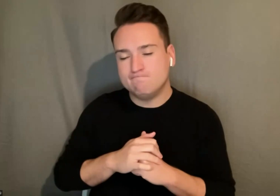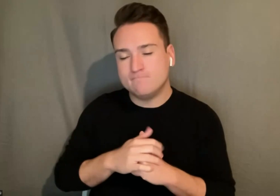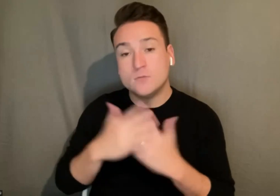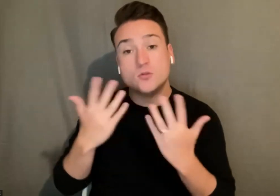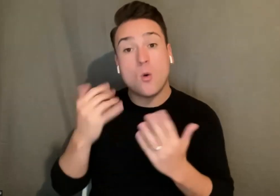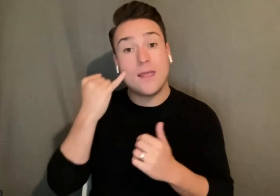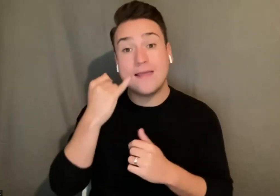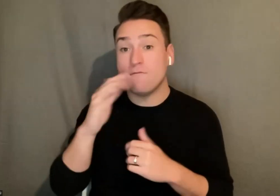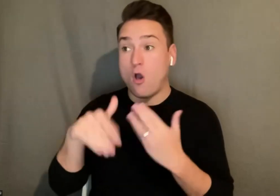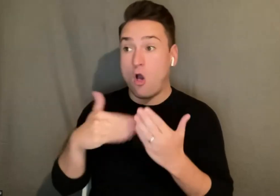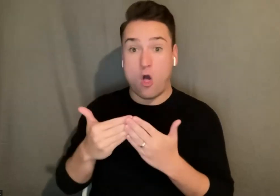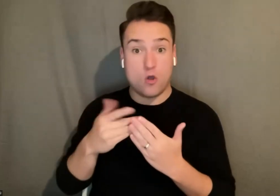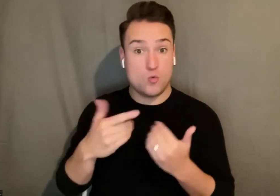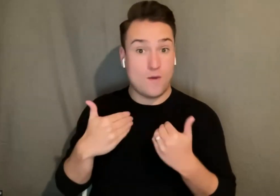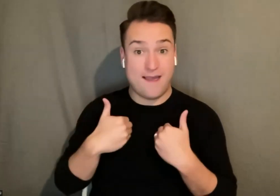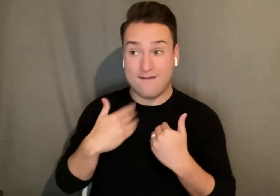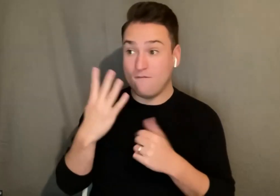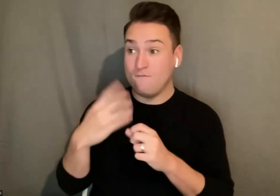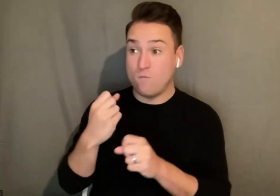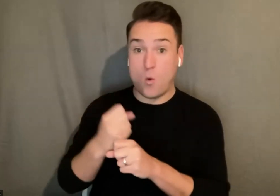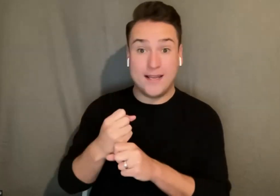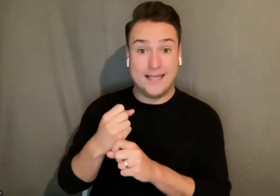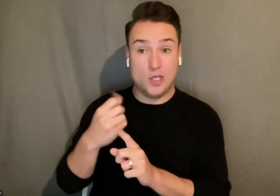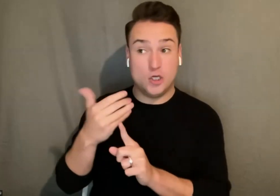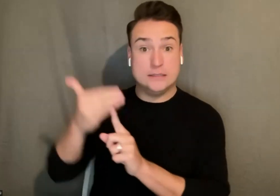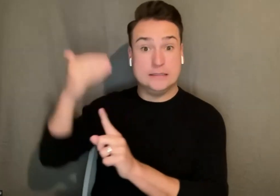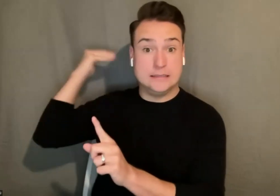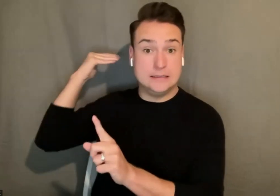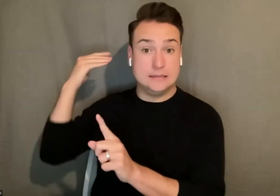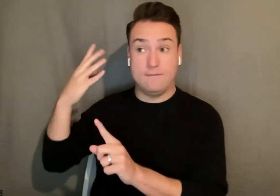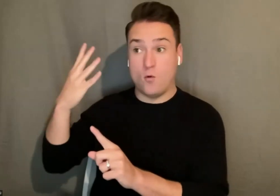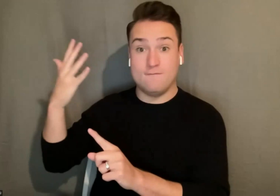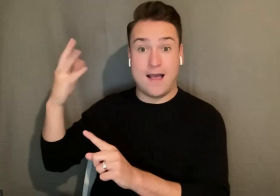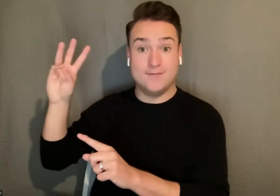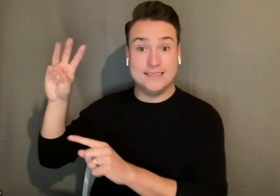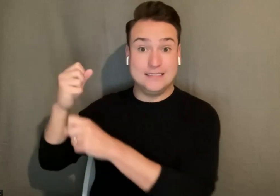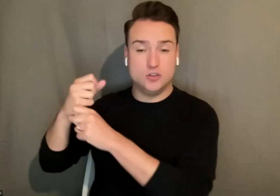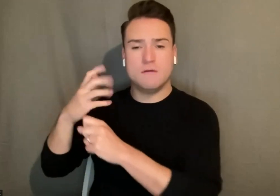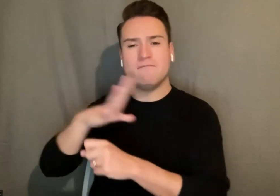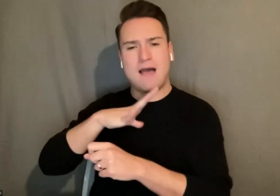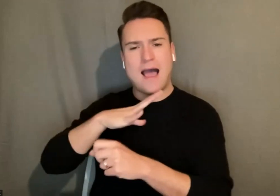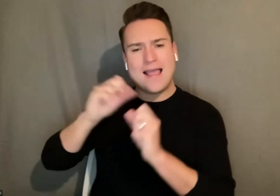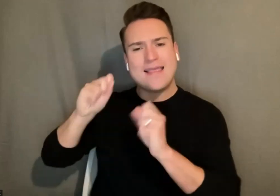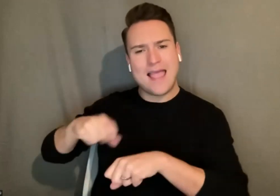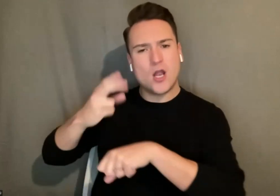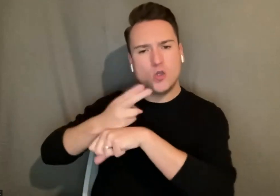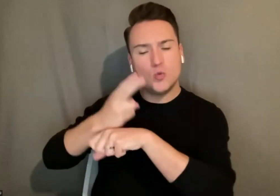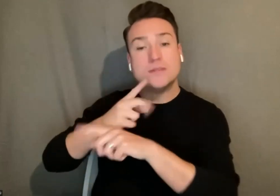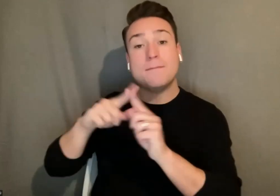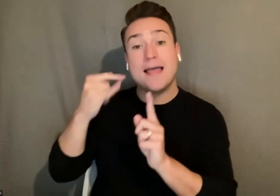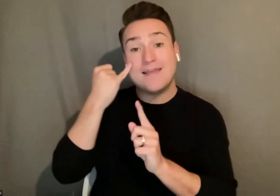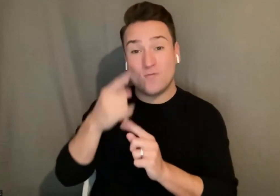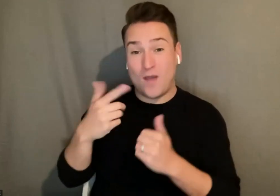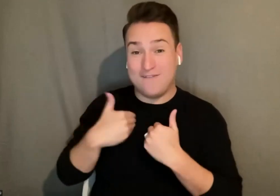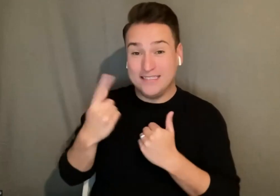if all you have is work samples from before four from more than four years ago you can definitely go ahead and use them. But if you do have something from